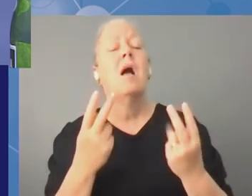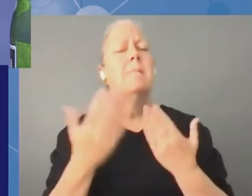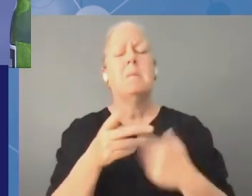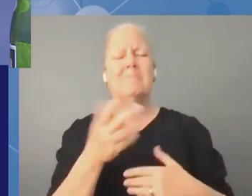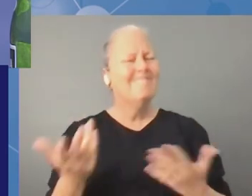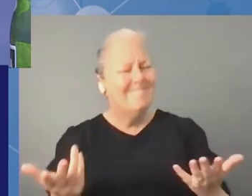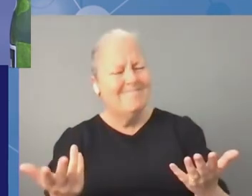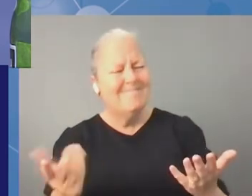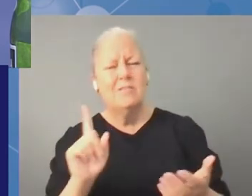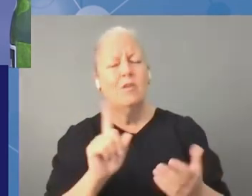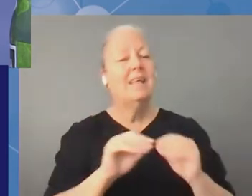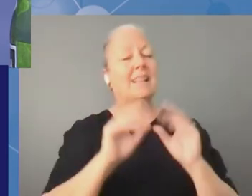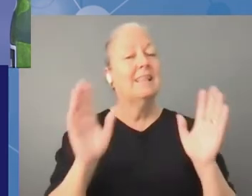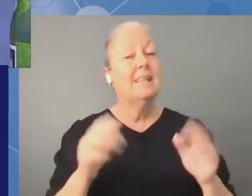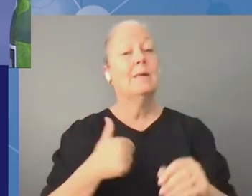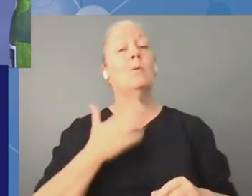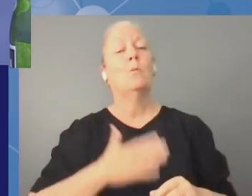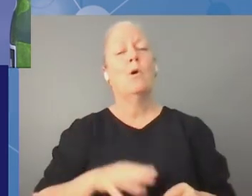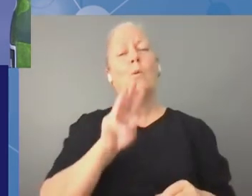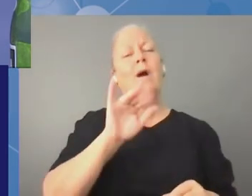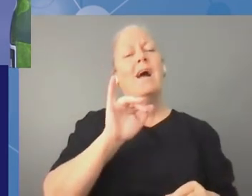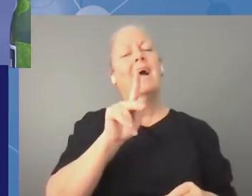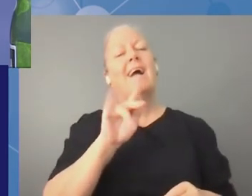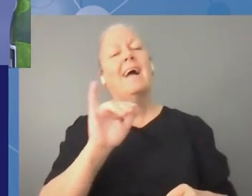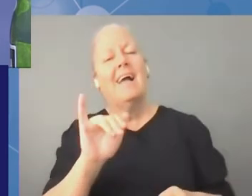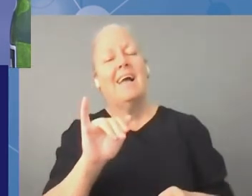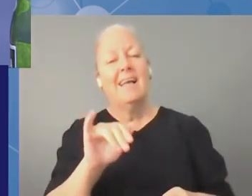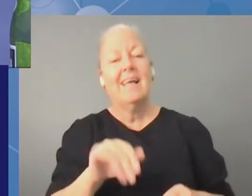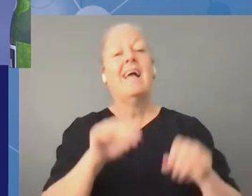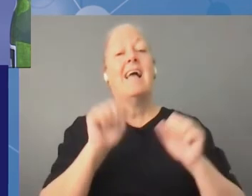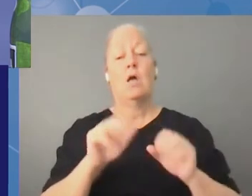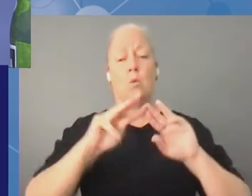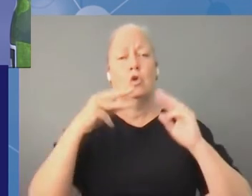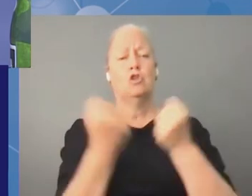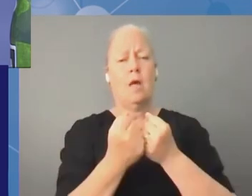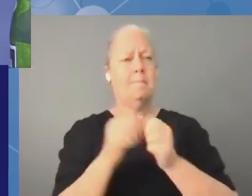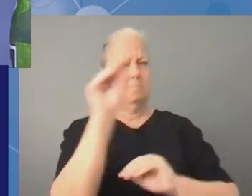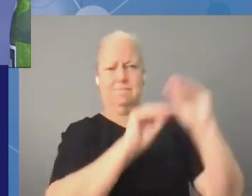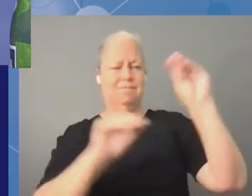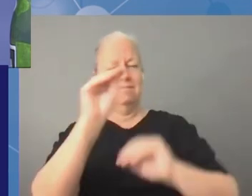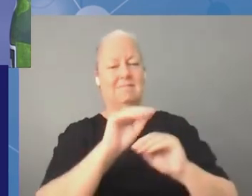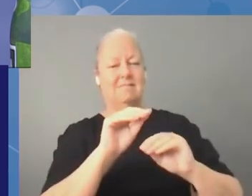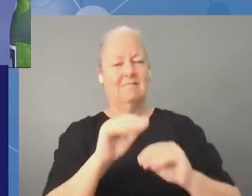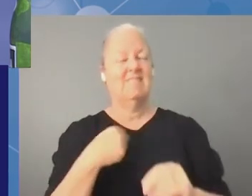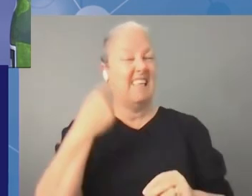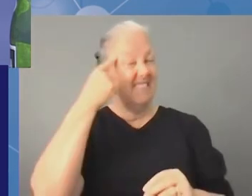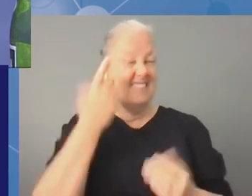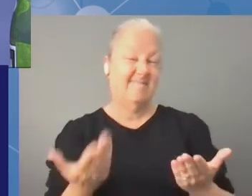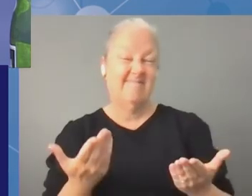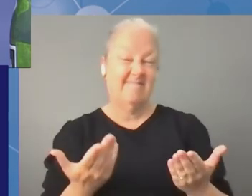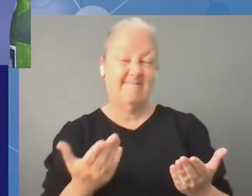this year to use a wiki to map the issues to the workshops i think it should be built on um i think